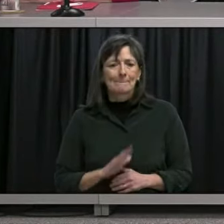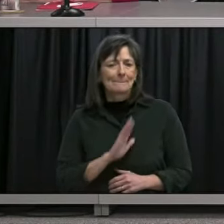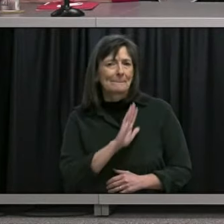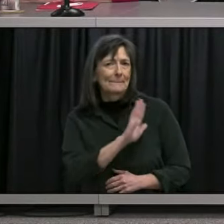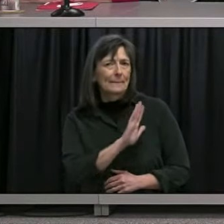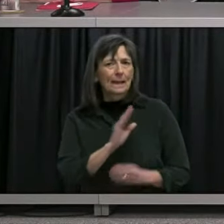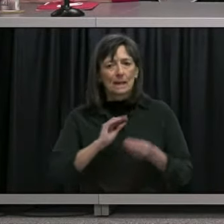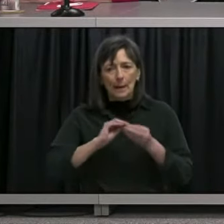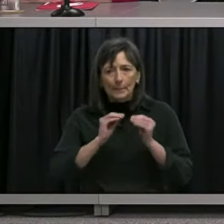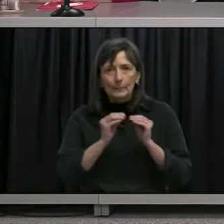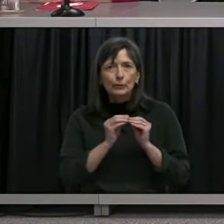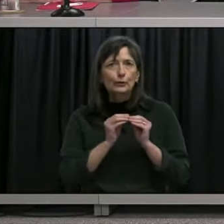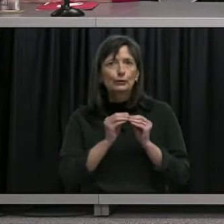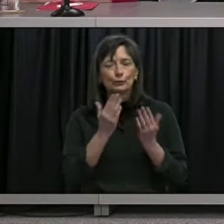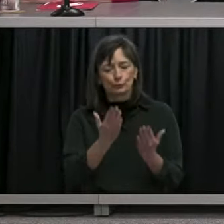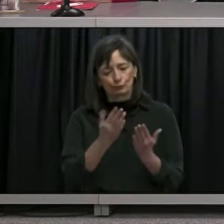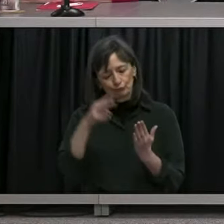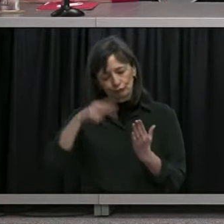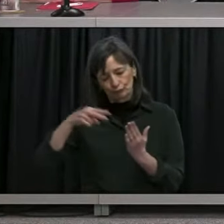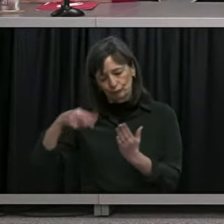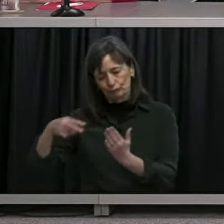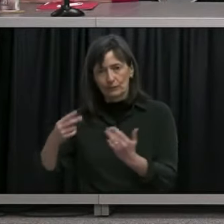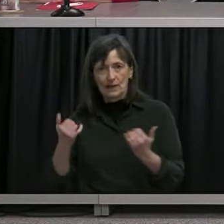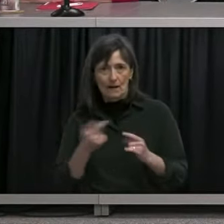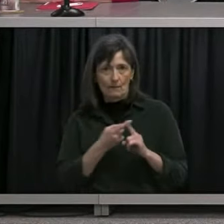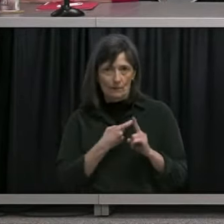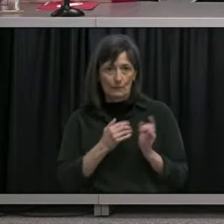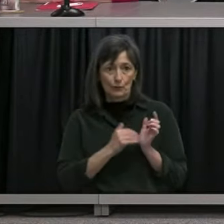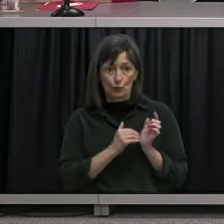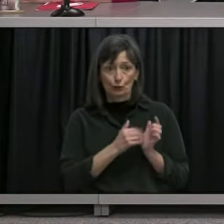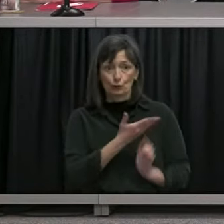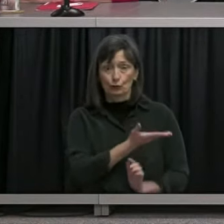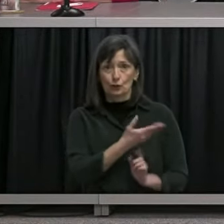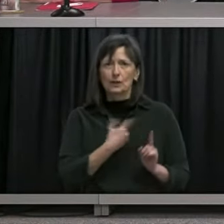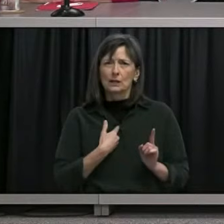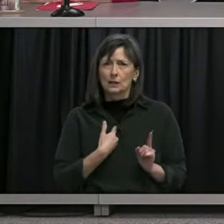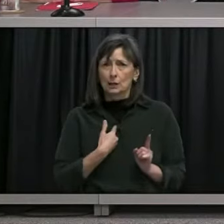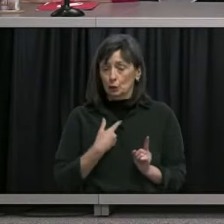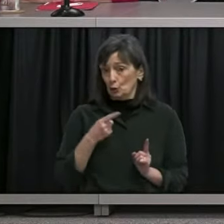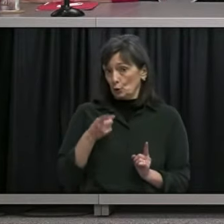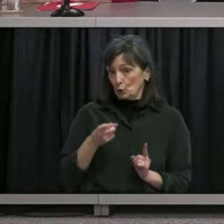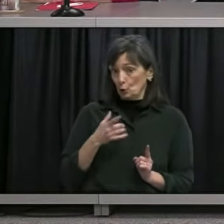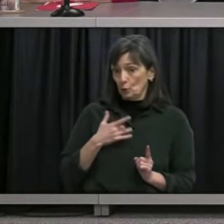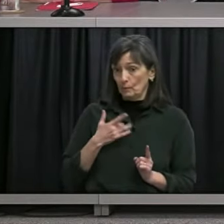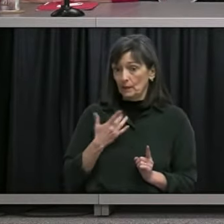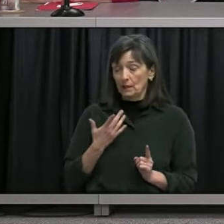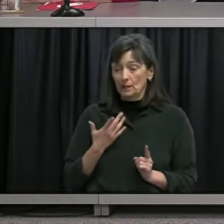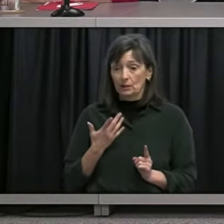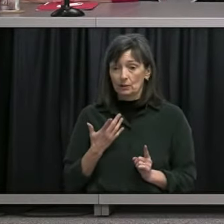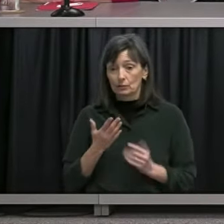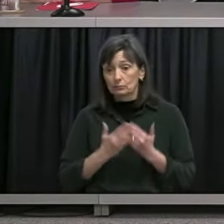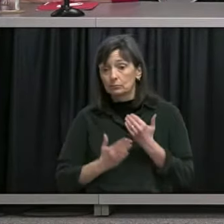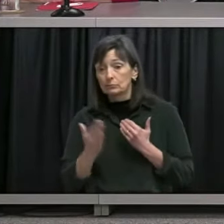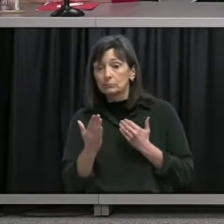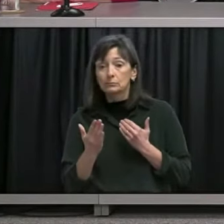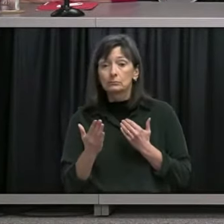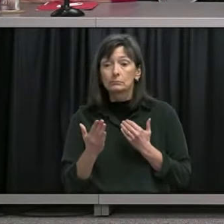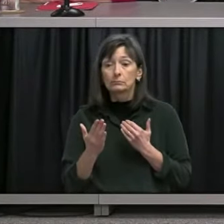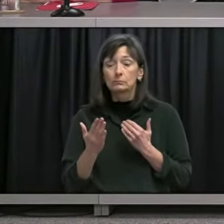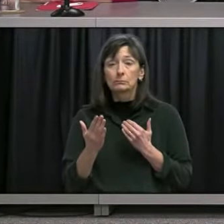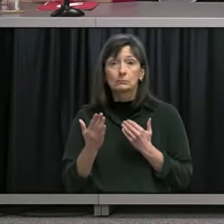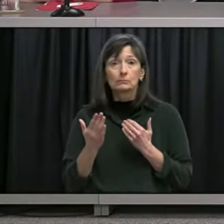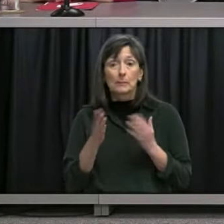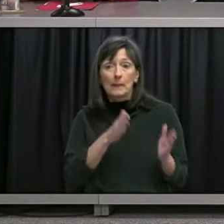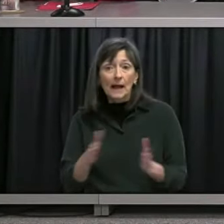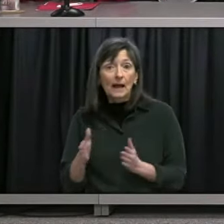data that you've been able to sort of digest and how or what does it change about how you move forward and what measures you